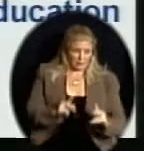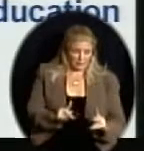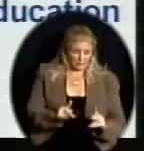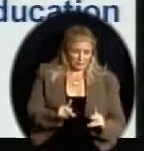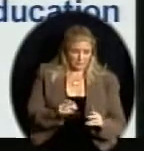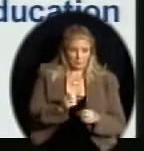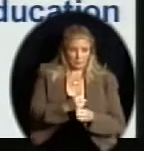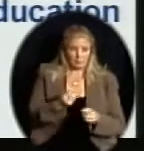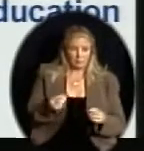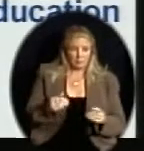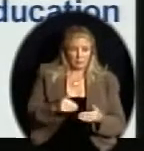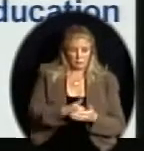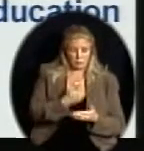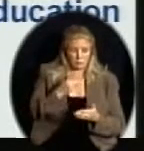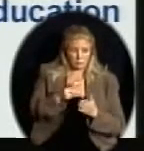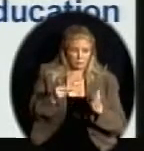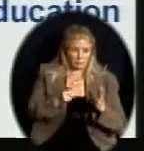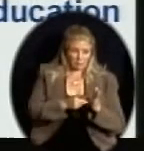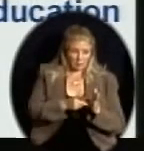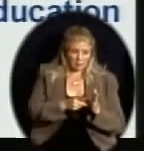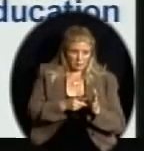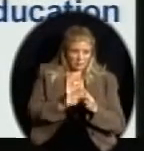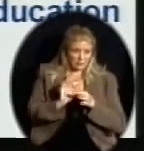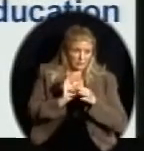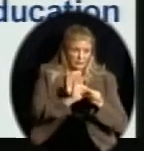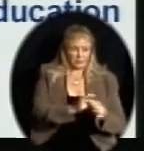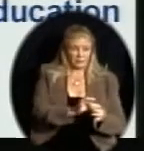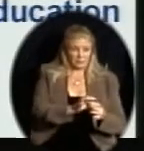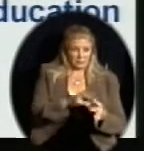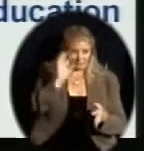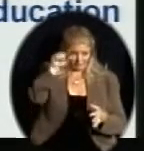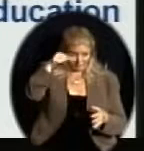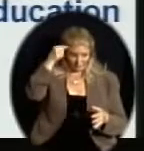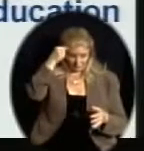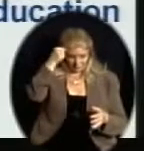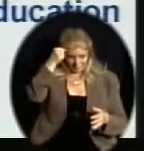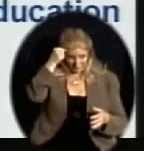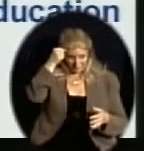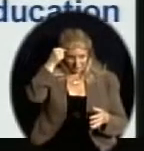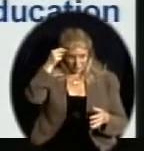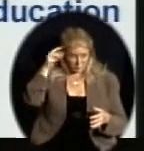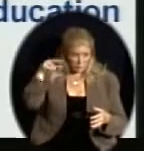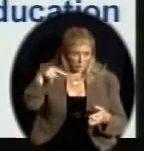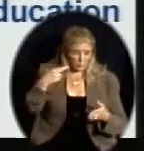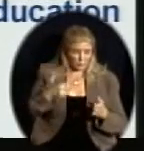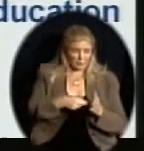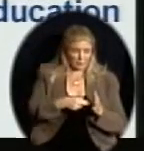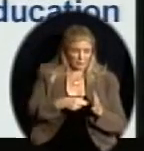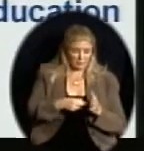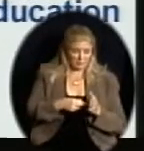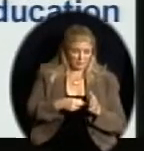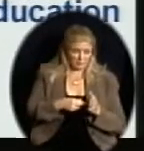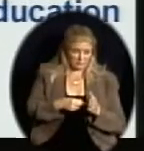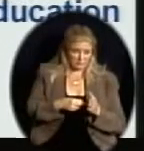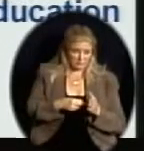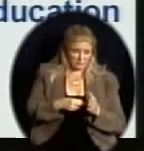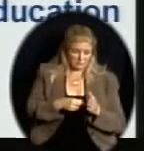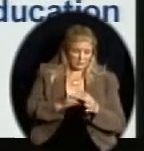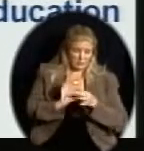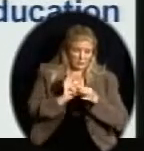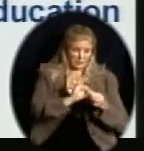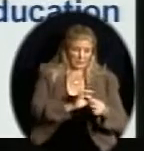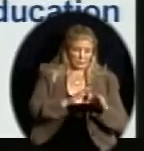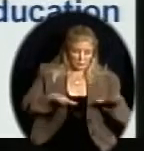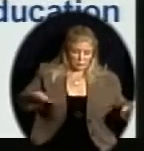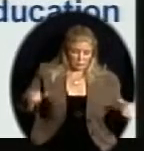federal regulations governing children with disabilities. Scott Mason and I are currently working on that, and that will roll